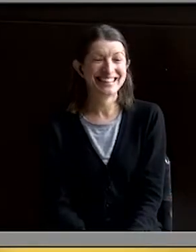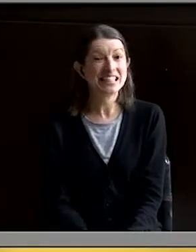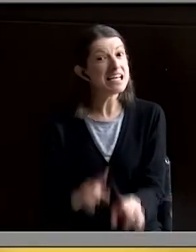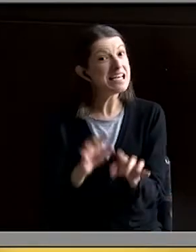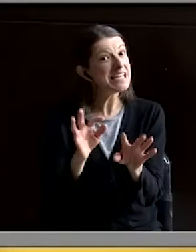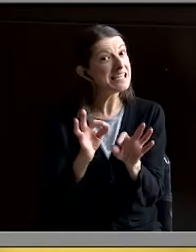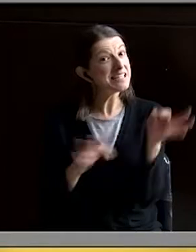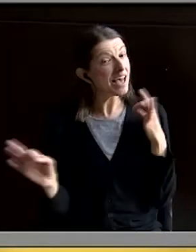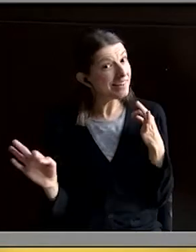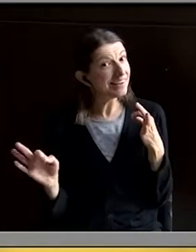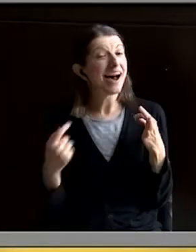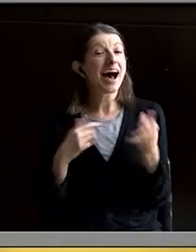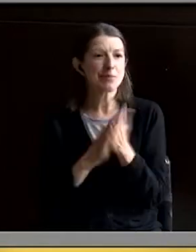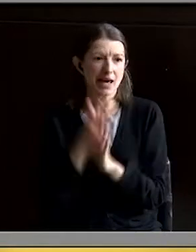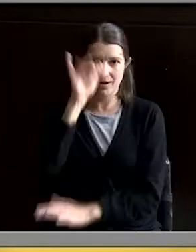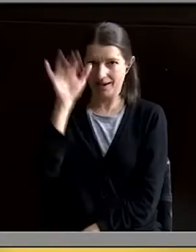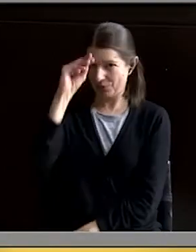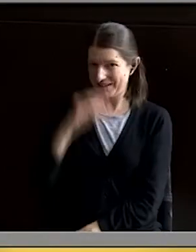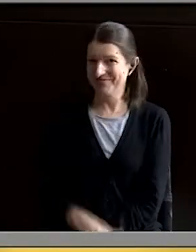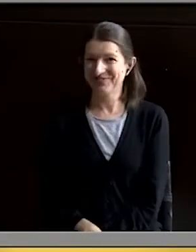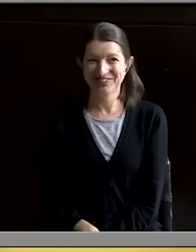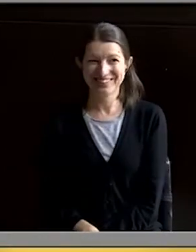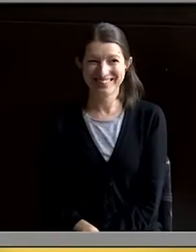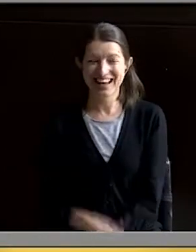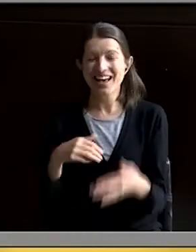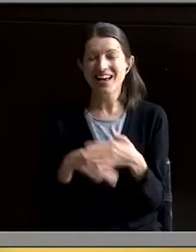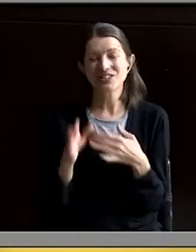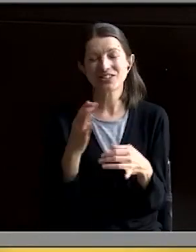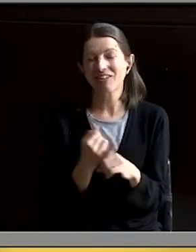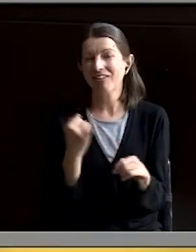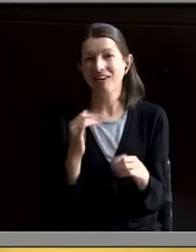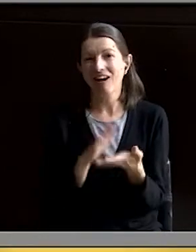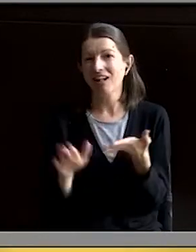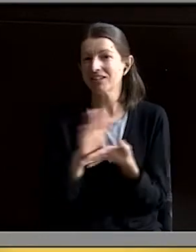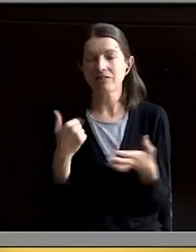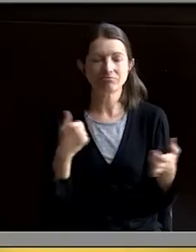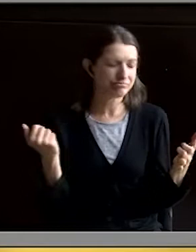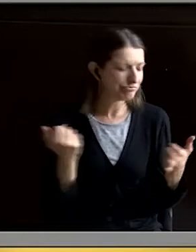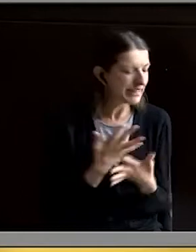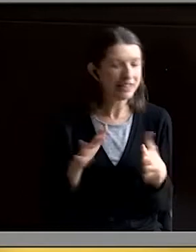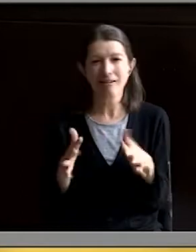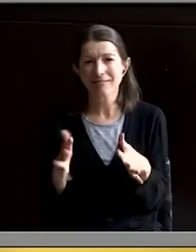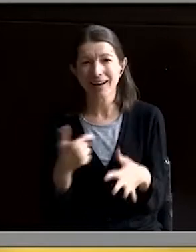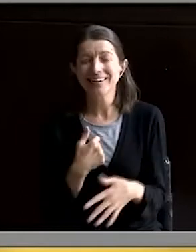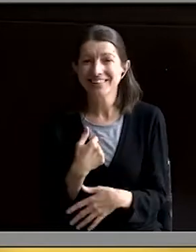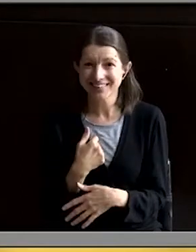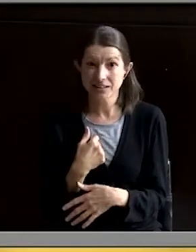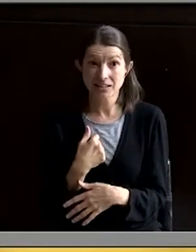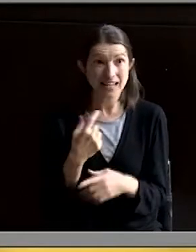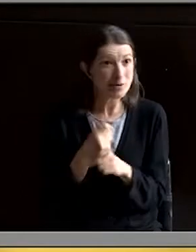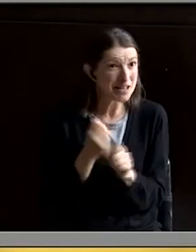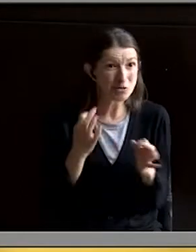Instead, I chose to become a cowboy. Entering college, I was riddled with fear and anxiety. Had I made the right